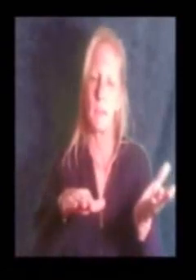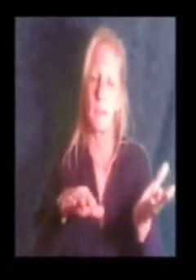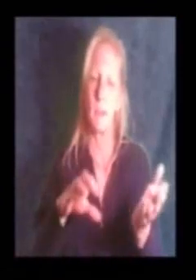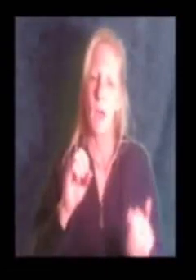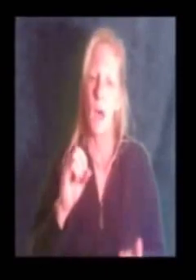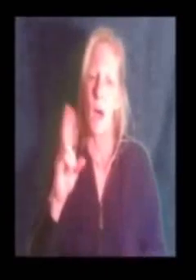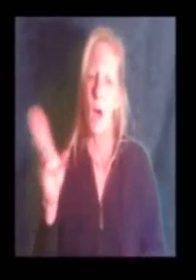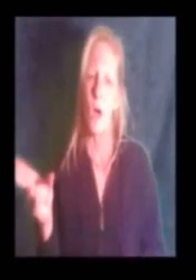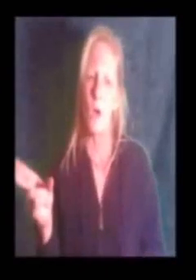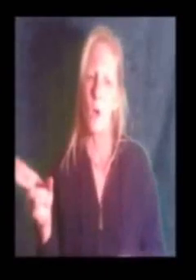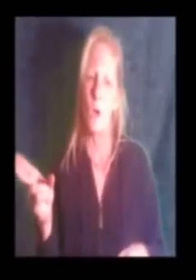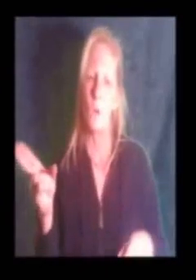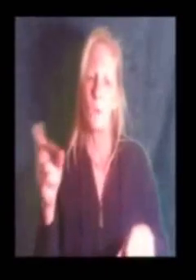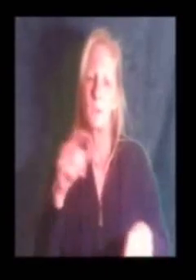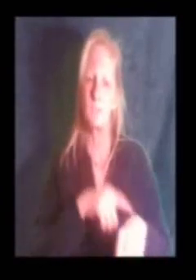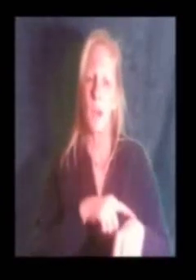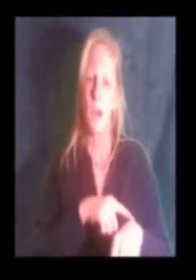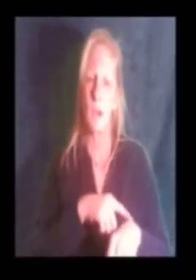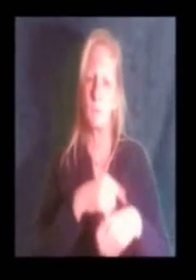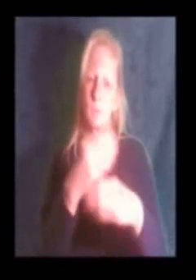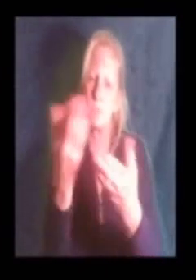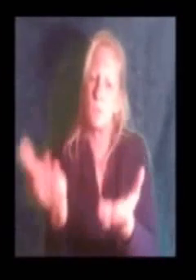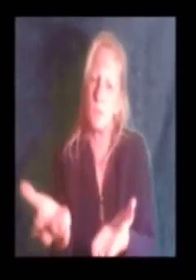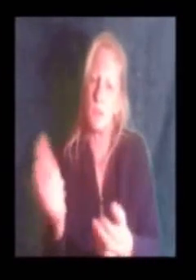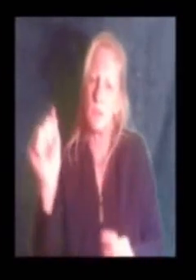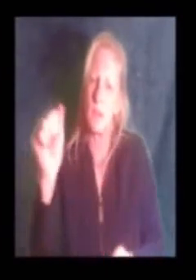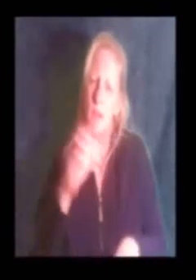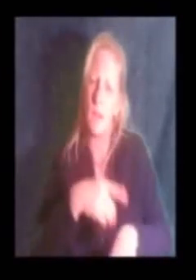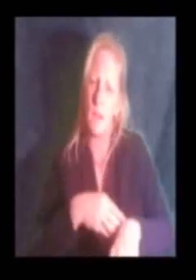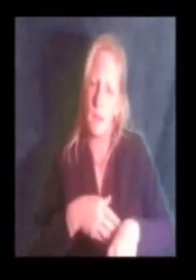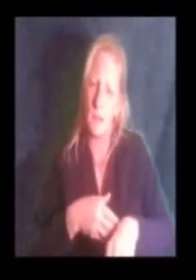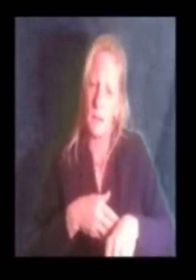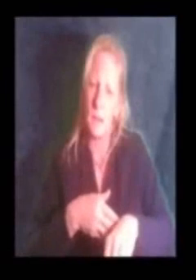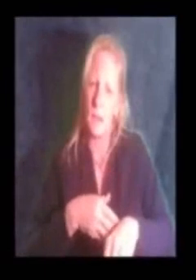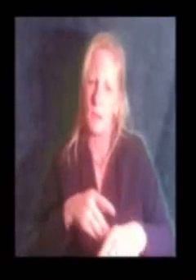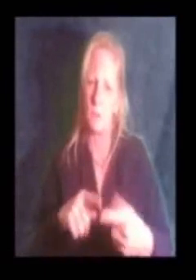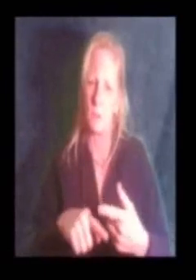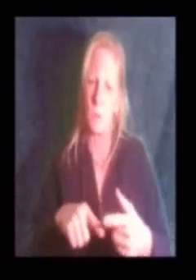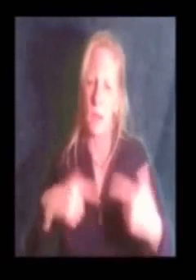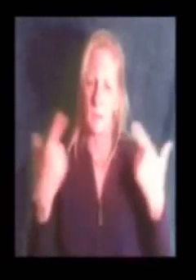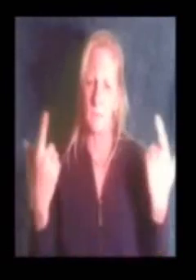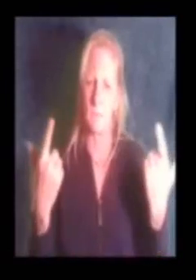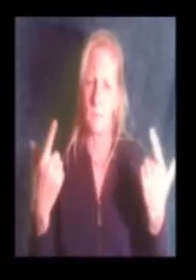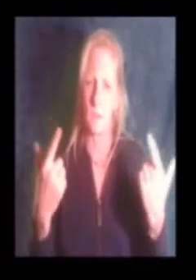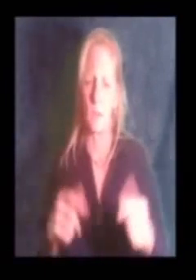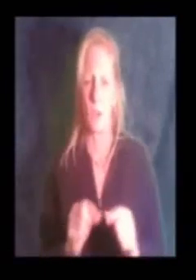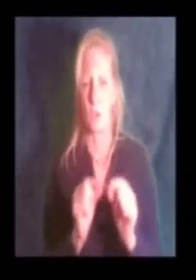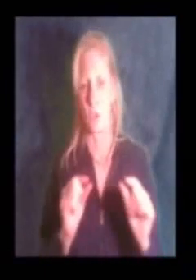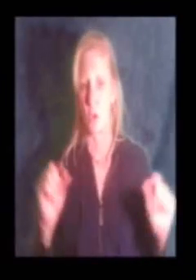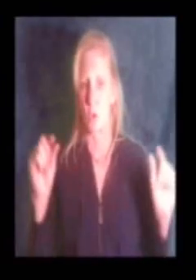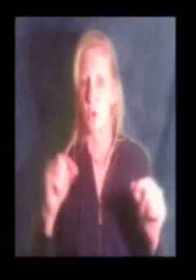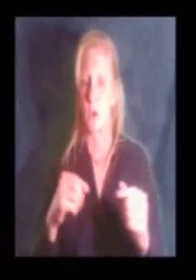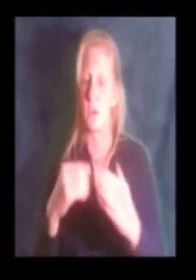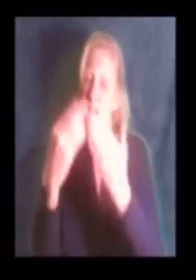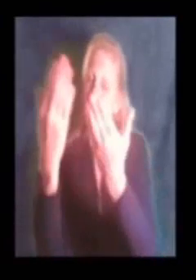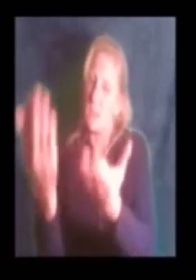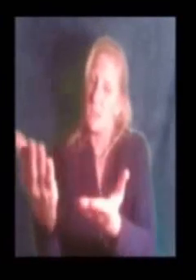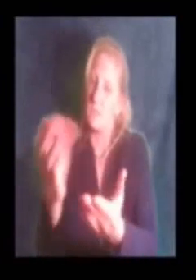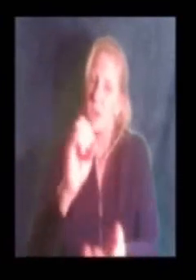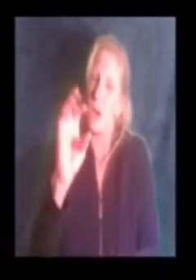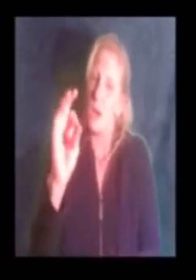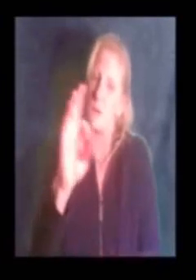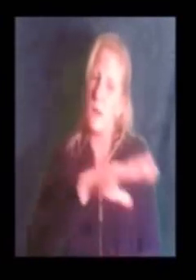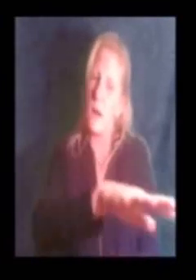And it's time to lend a hand To life, the greatest